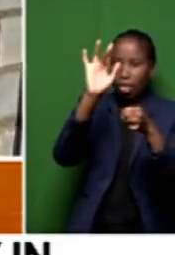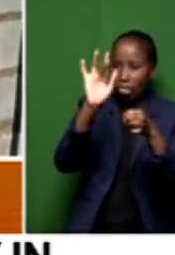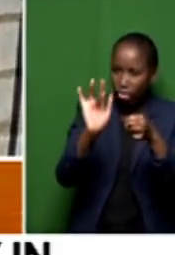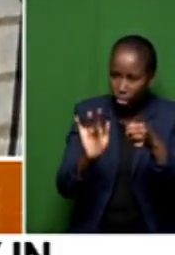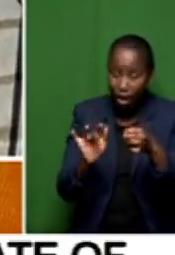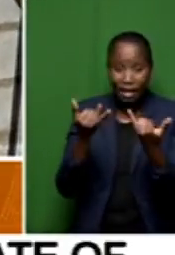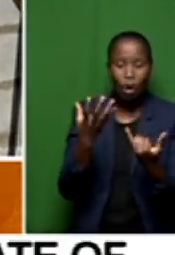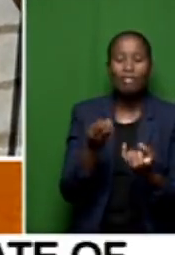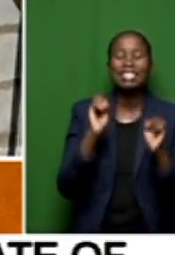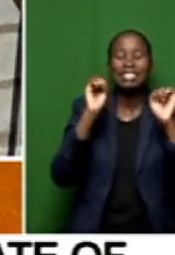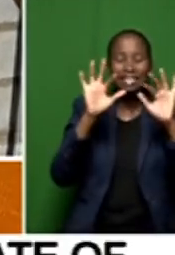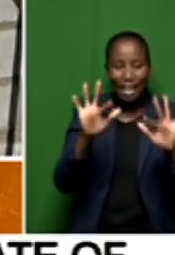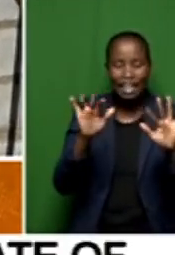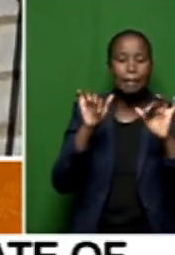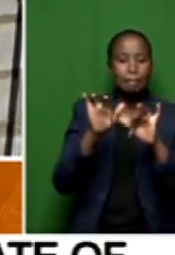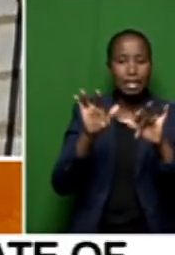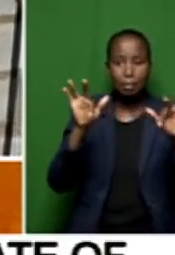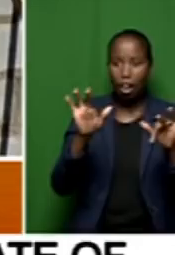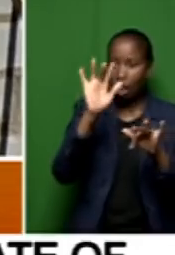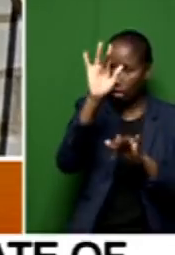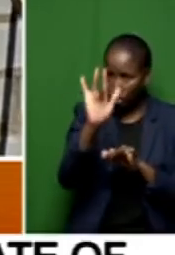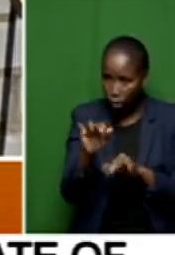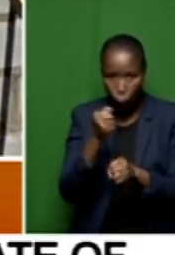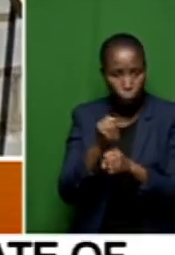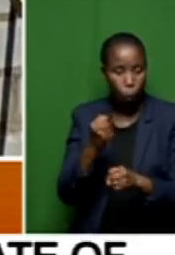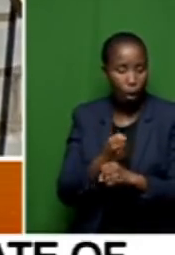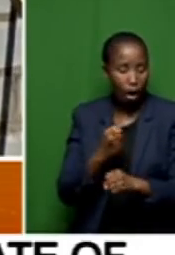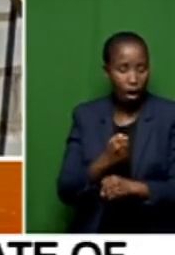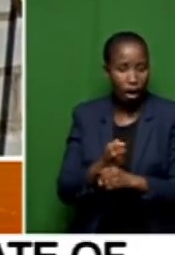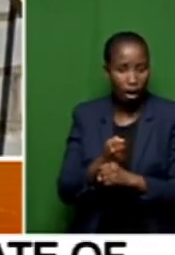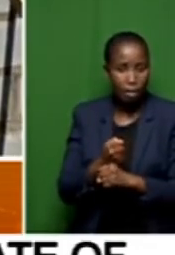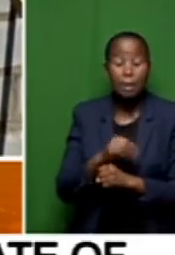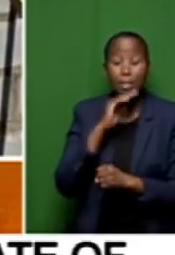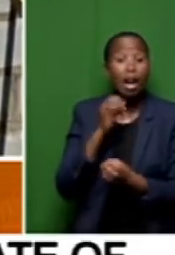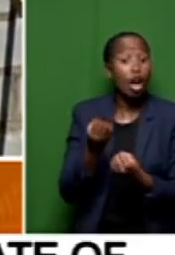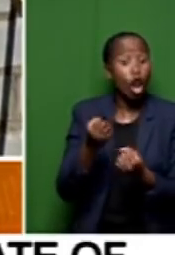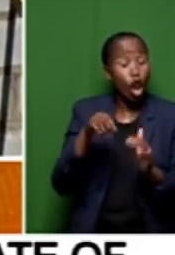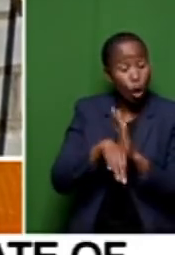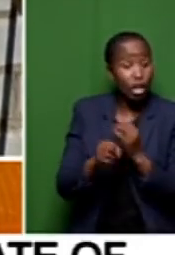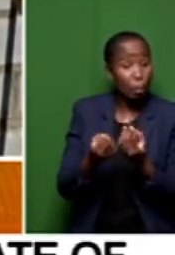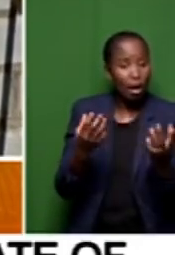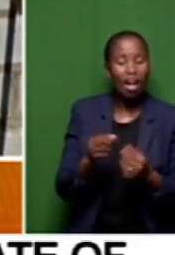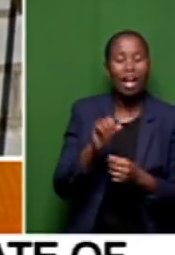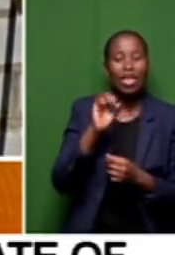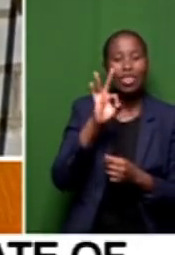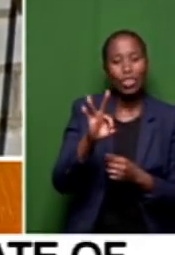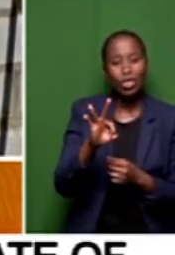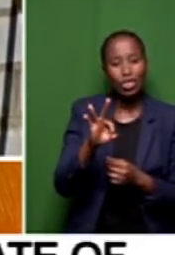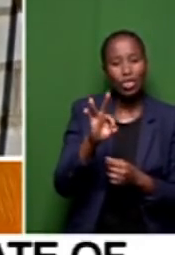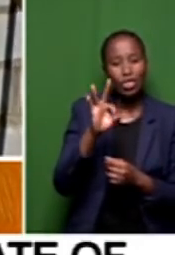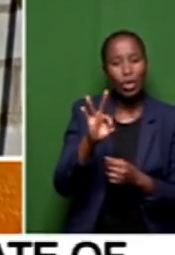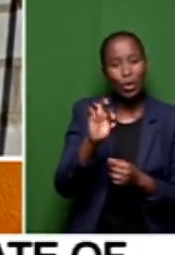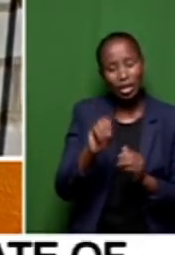we've got 10 vacancies costing us 400K per month, which is not good. And then what then happens